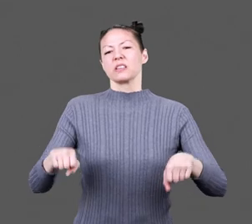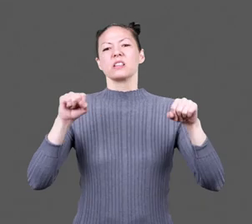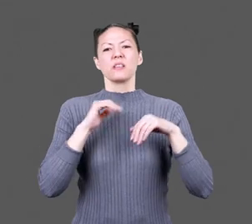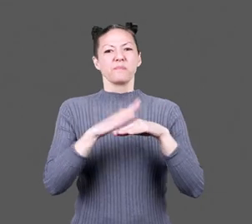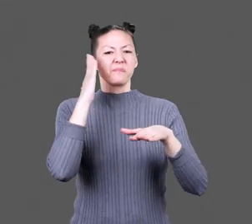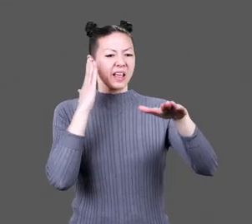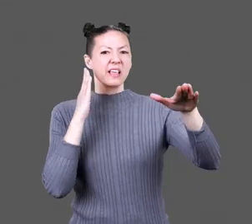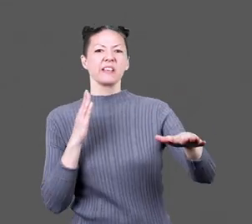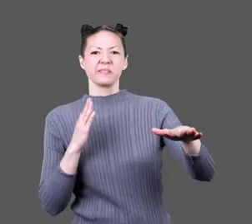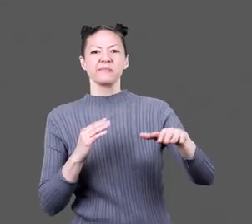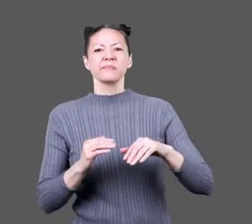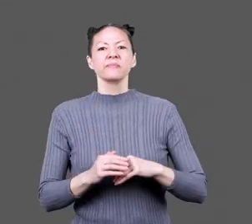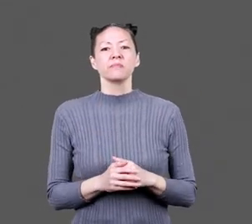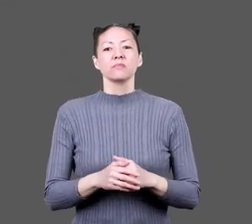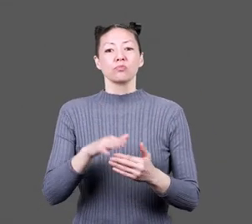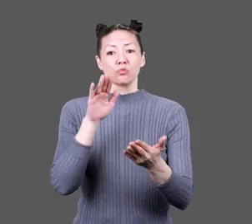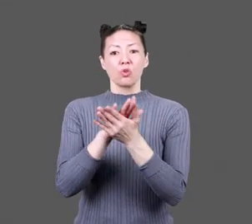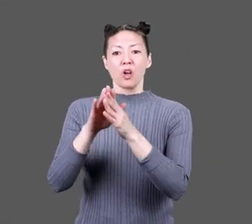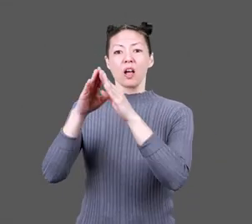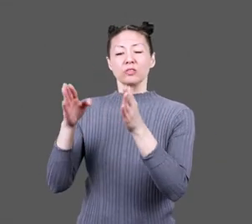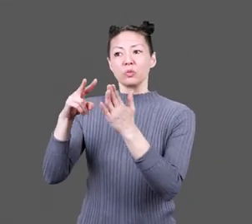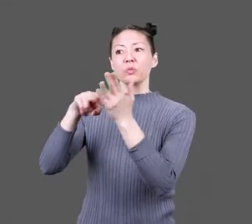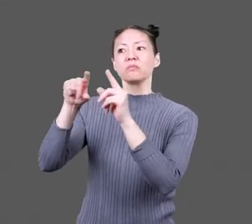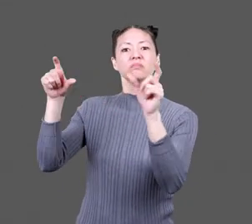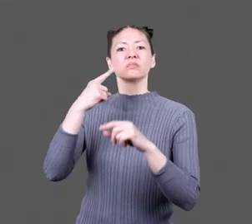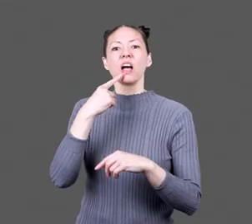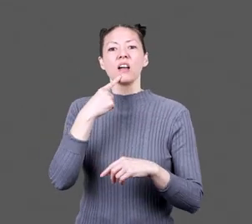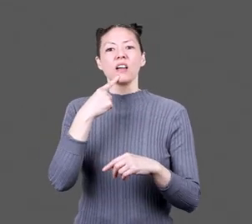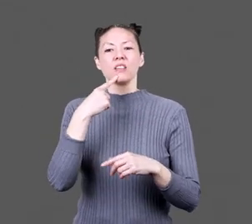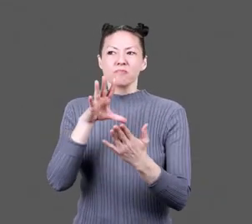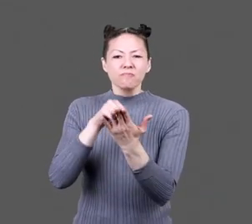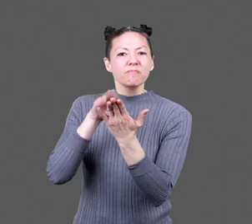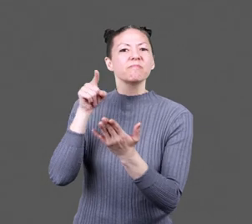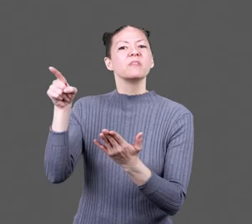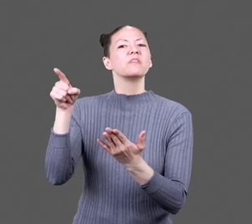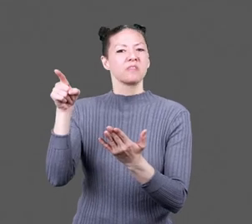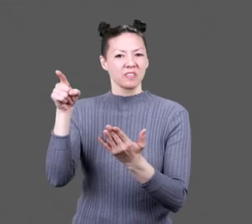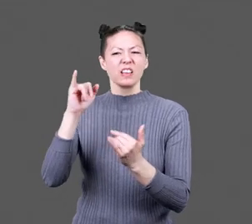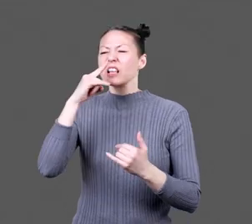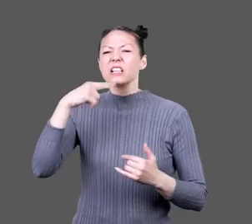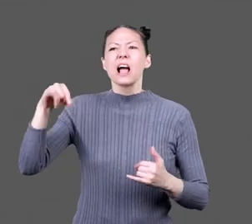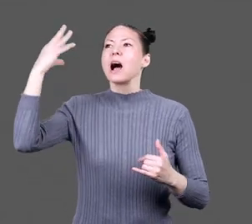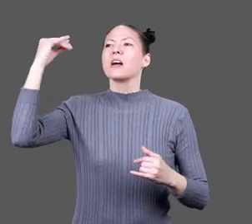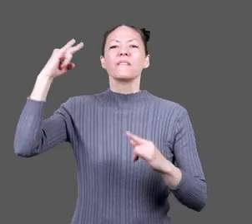sheets lie on the beds. Once the schoolhouse was ready, we spent our days learning just like kids outside of the